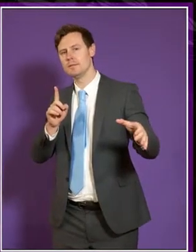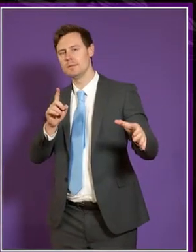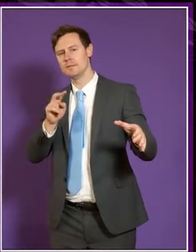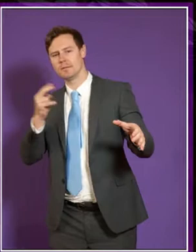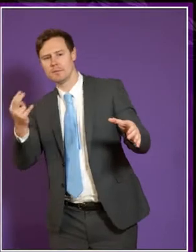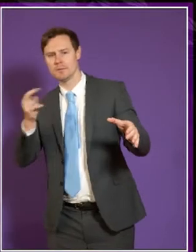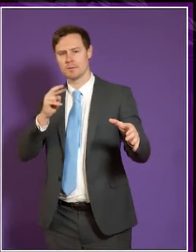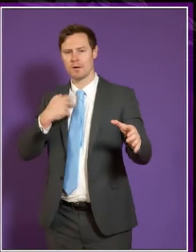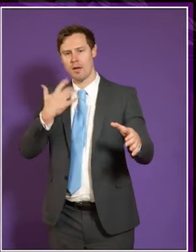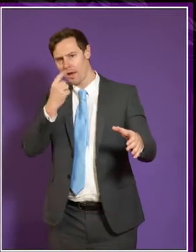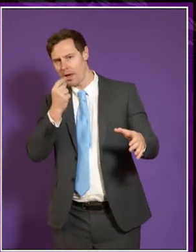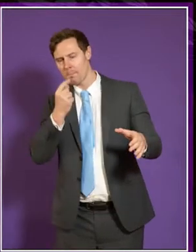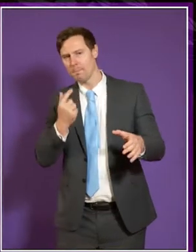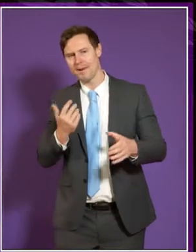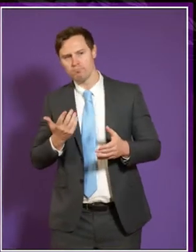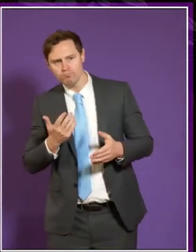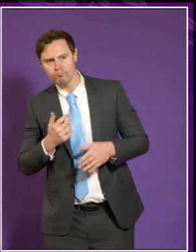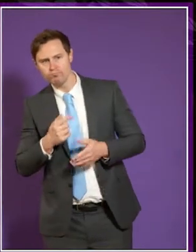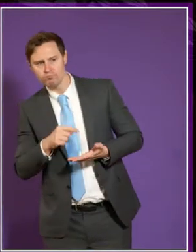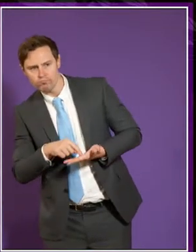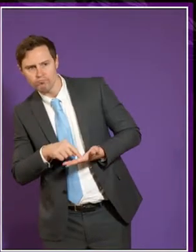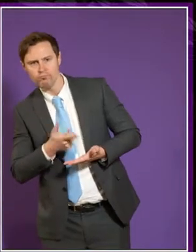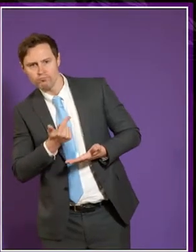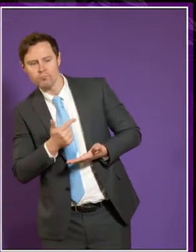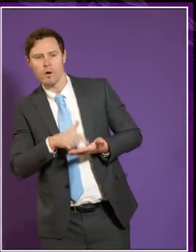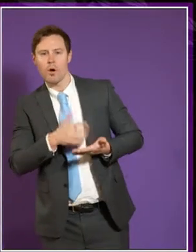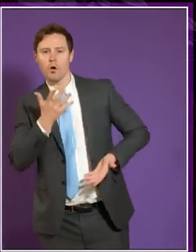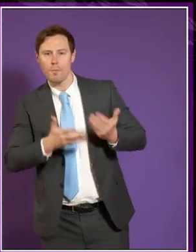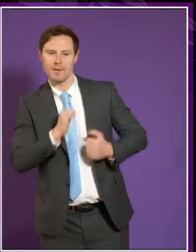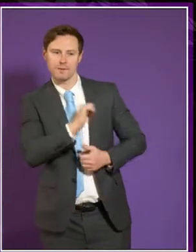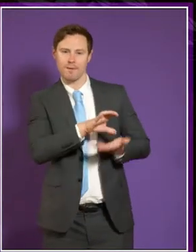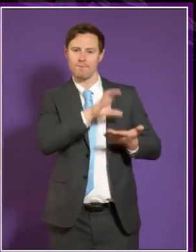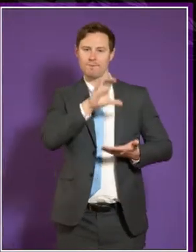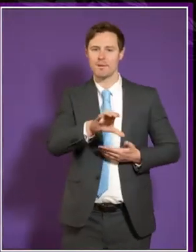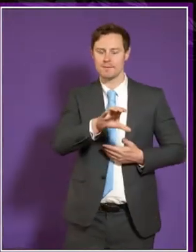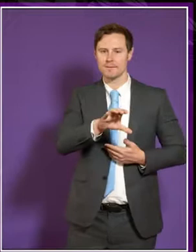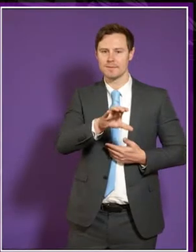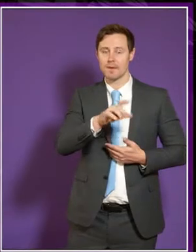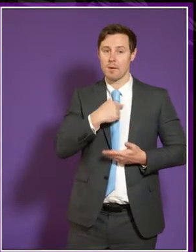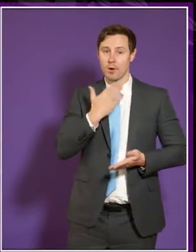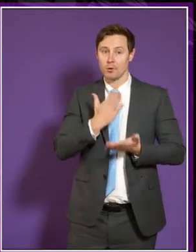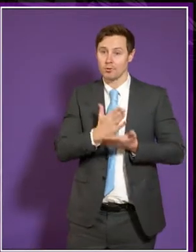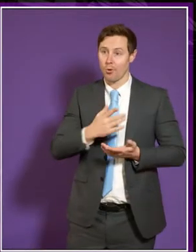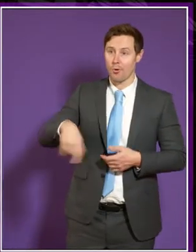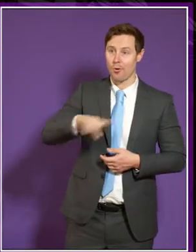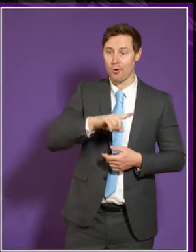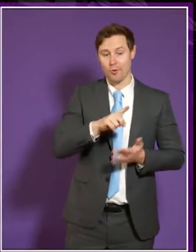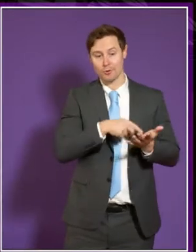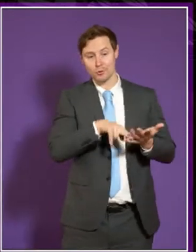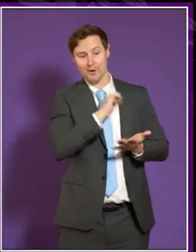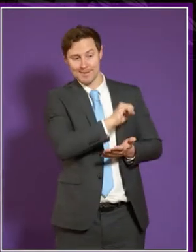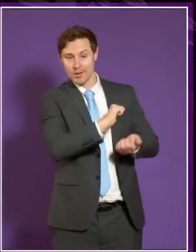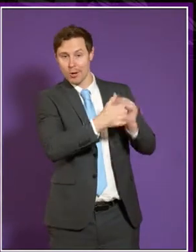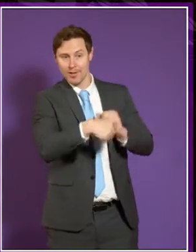a bit more forthright than the Funding Council itself can be. I'm not sure whether that will be welcomed by John and his